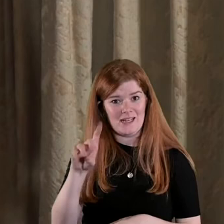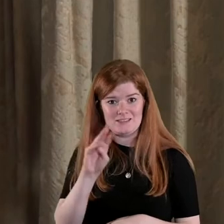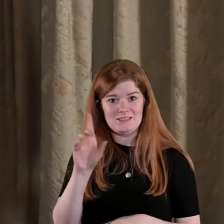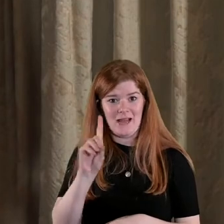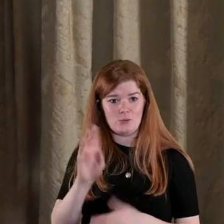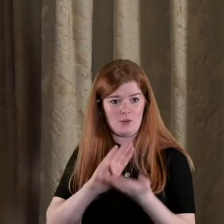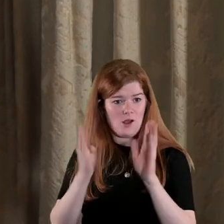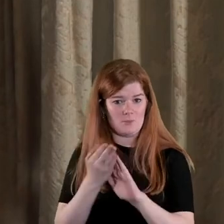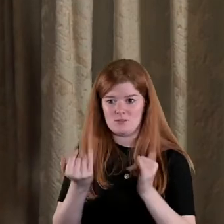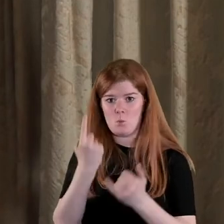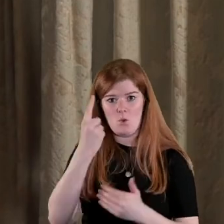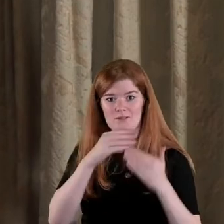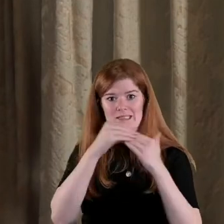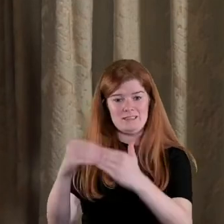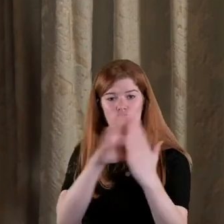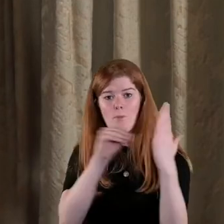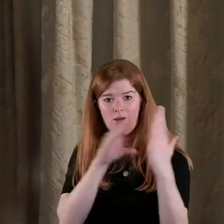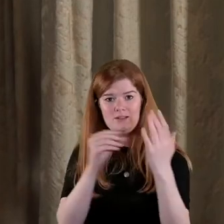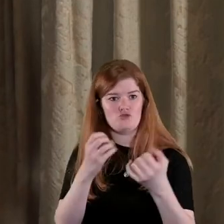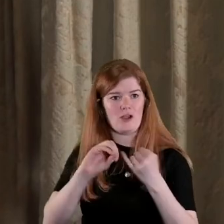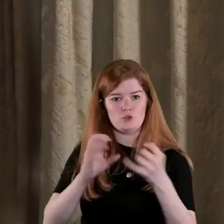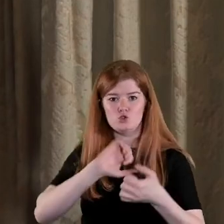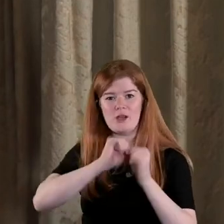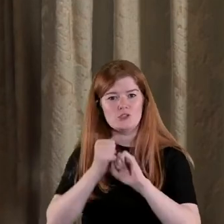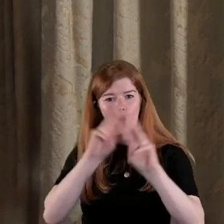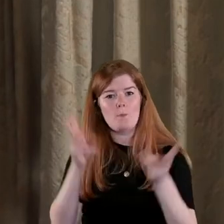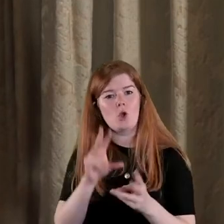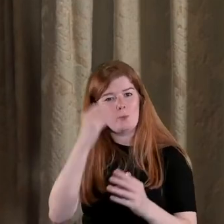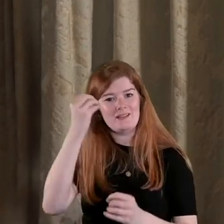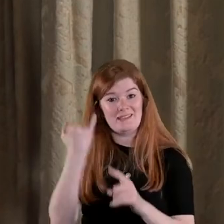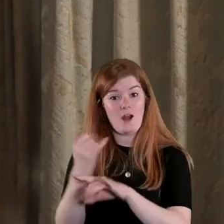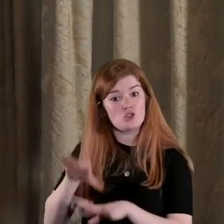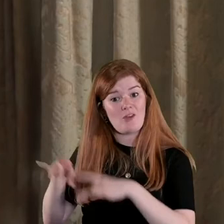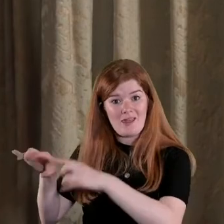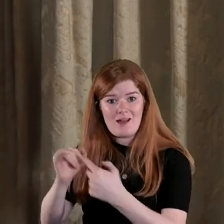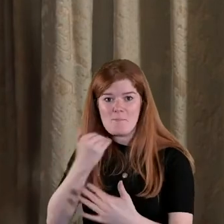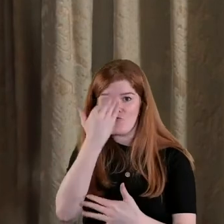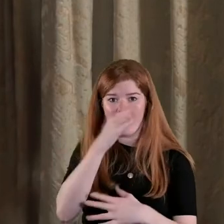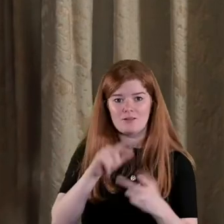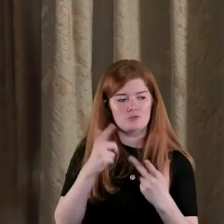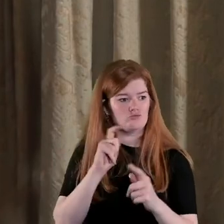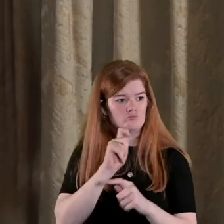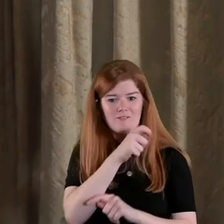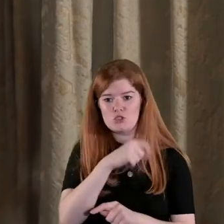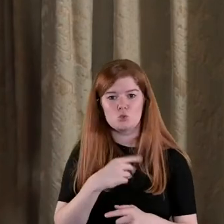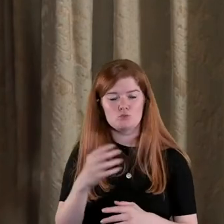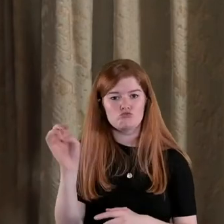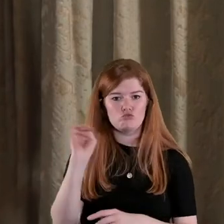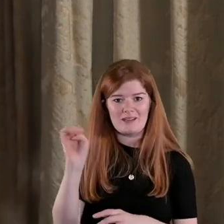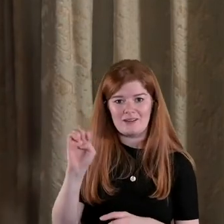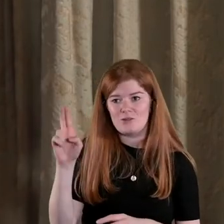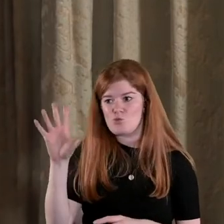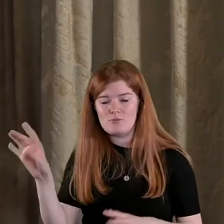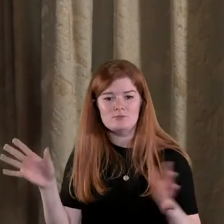kind of figure in terms of shaping global opinion in Australia and America travelling to Britain so